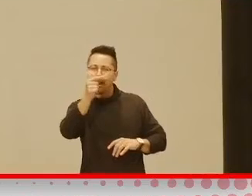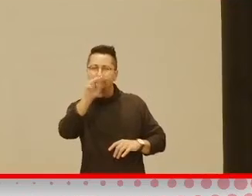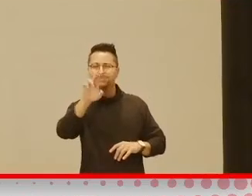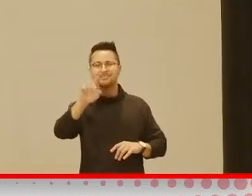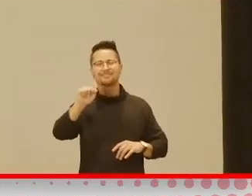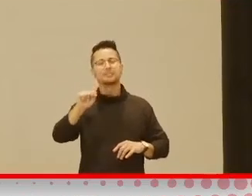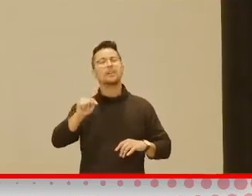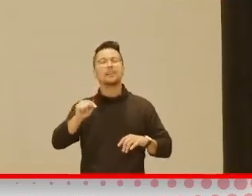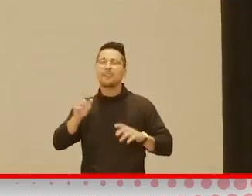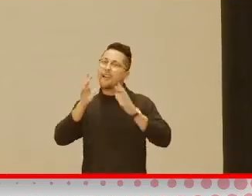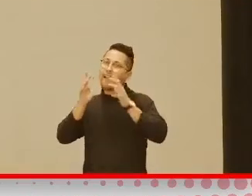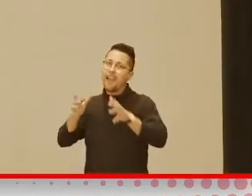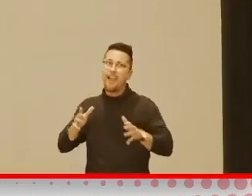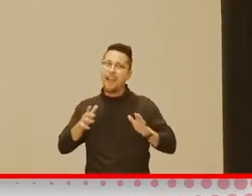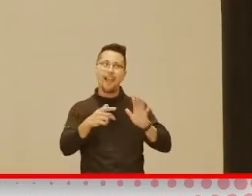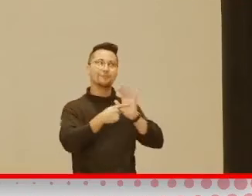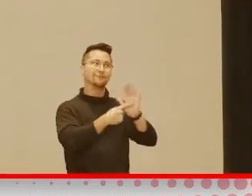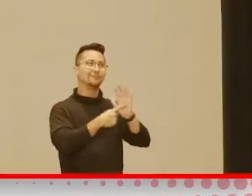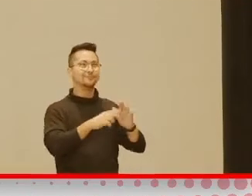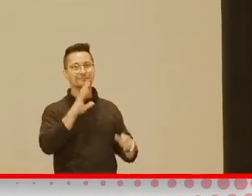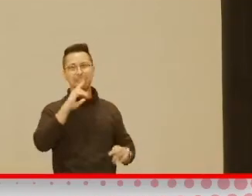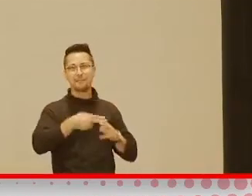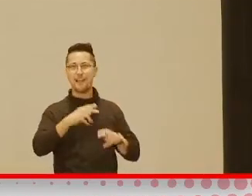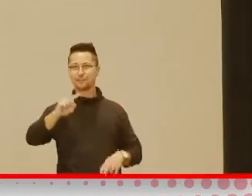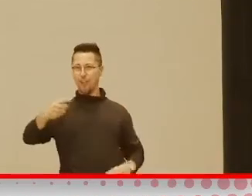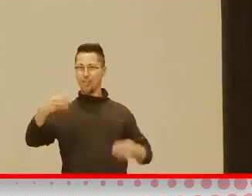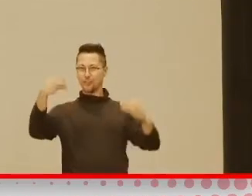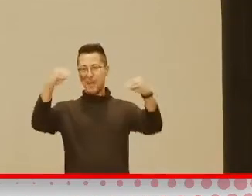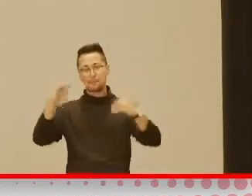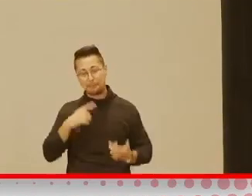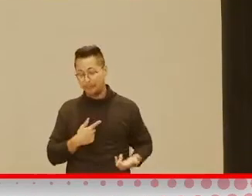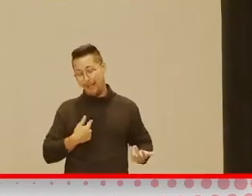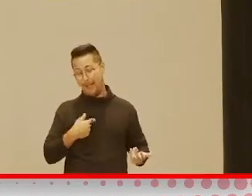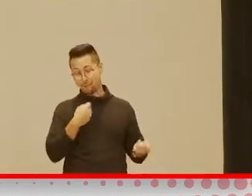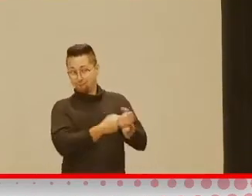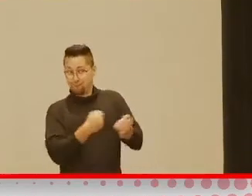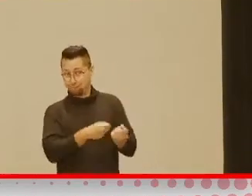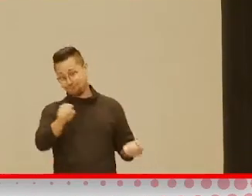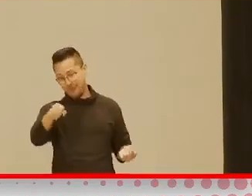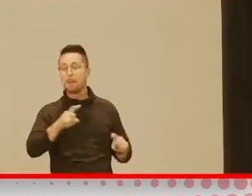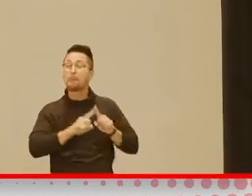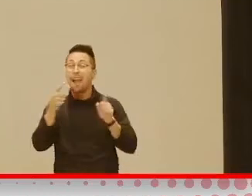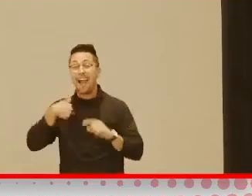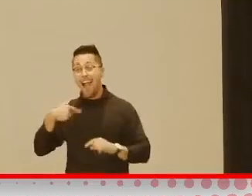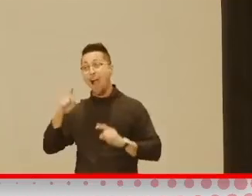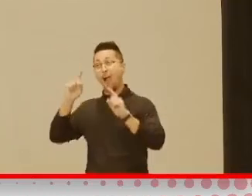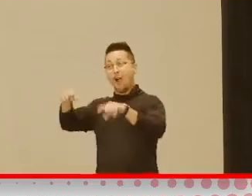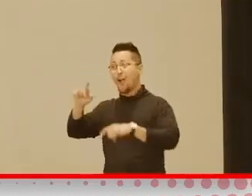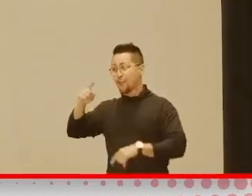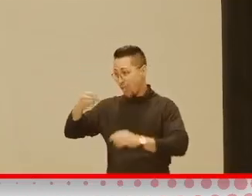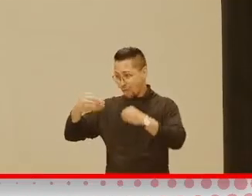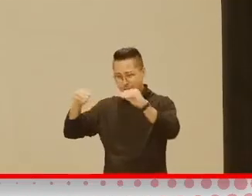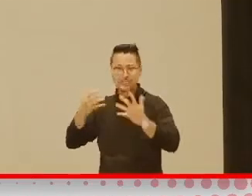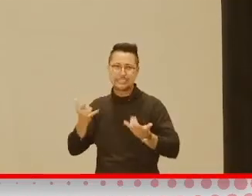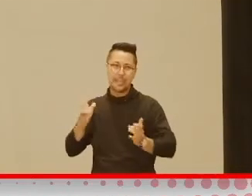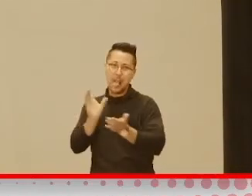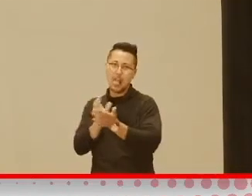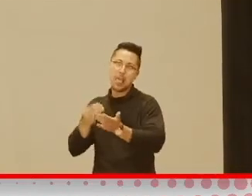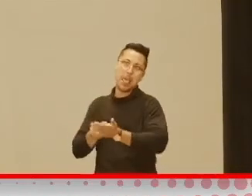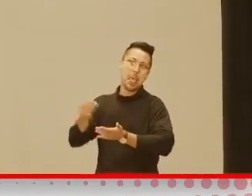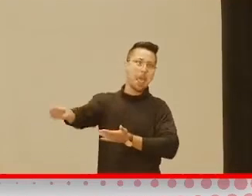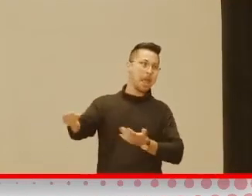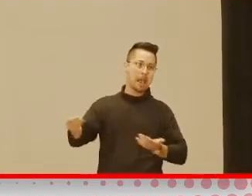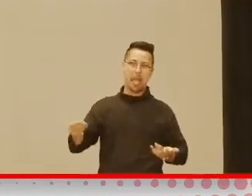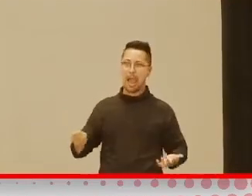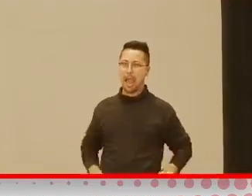keep saying the dollar store, but you can tell I'm a big dollar store fan. Although, the problem is I go in the dollar store and then I spend like $60 in the dollar